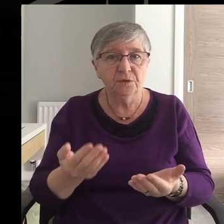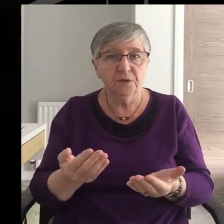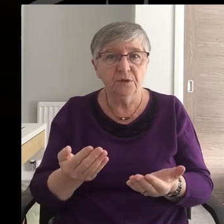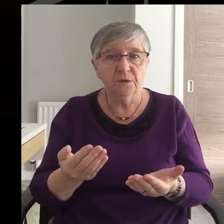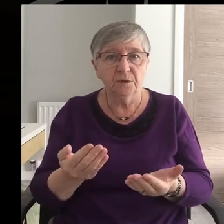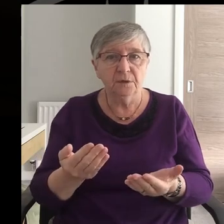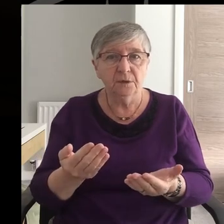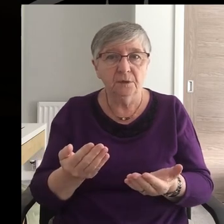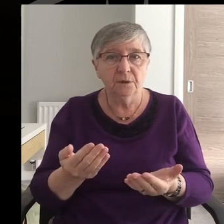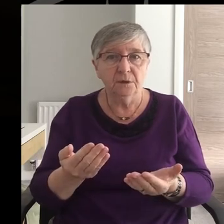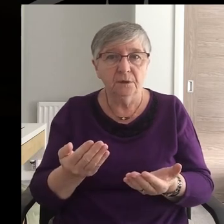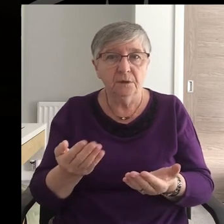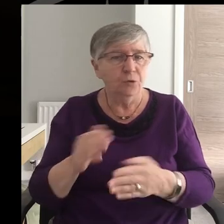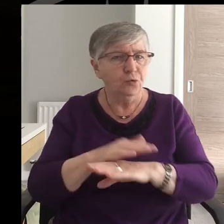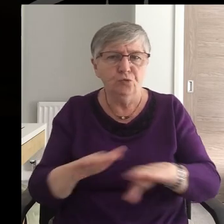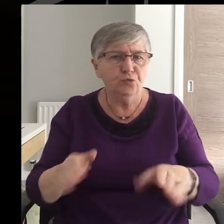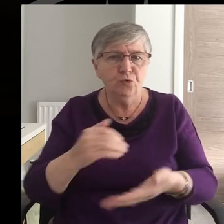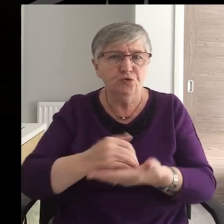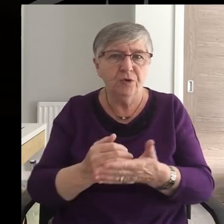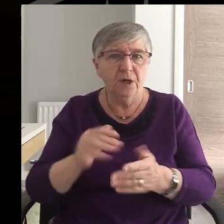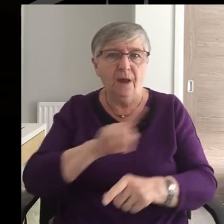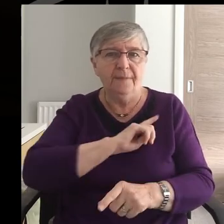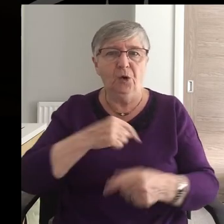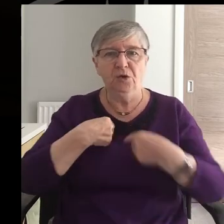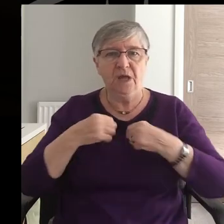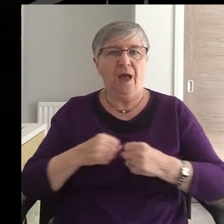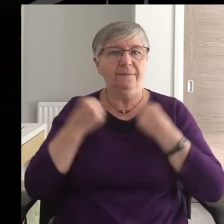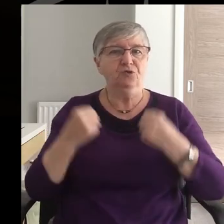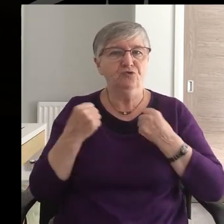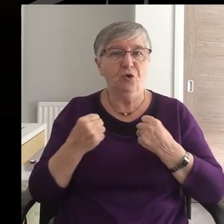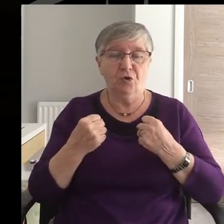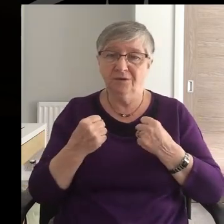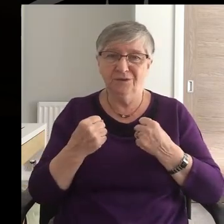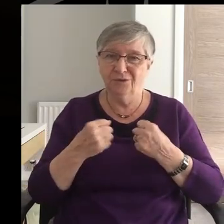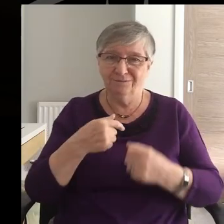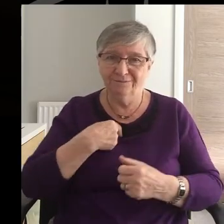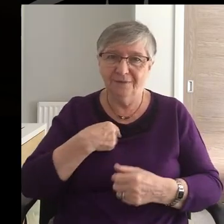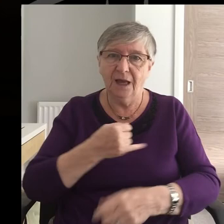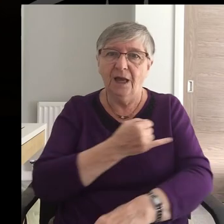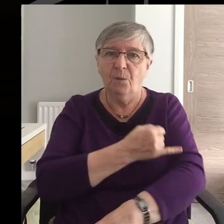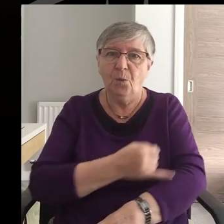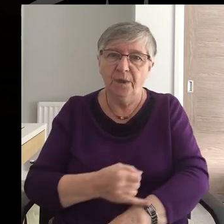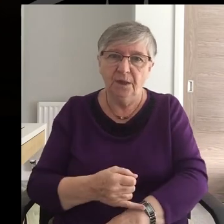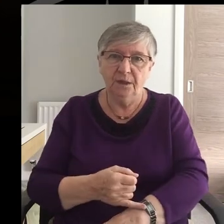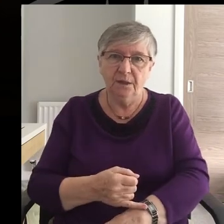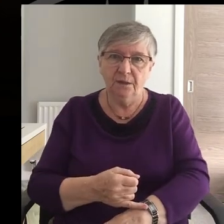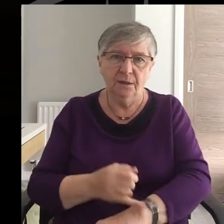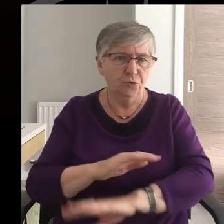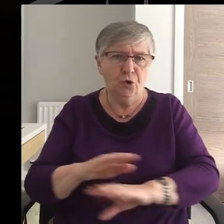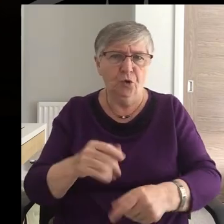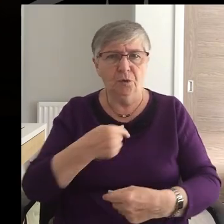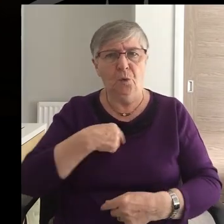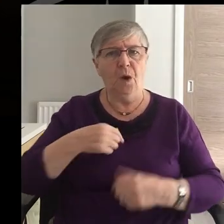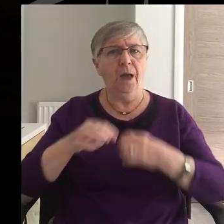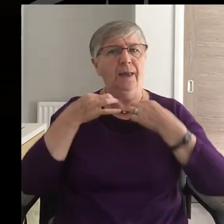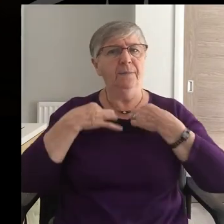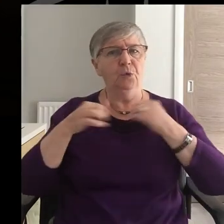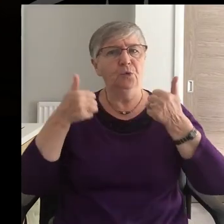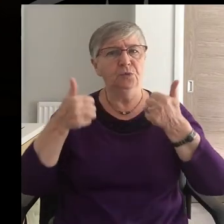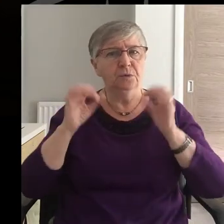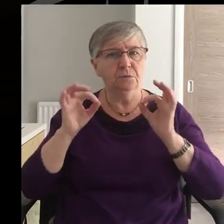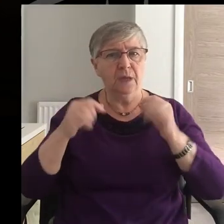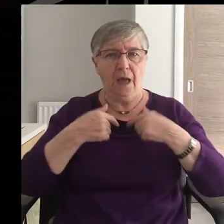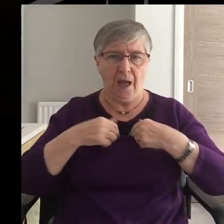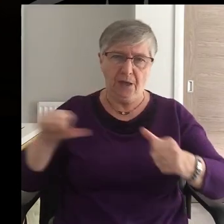You don't share in it because you are strong But because you're weak Not because any goodness of your own Gives you a right to